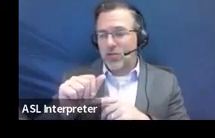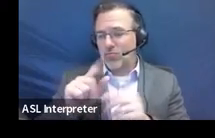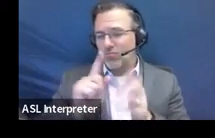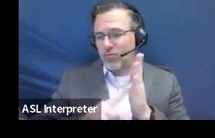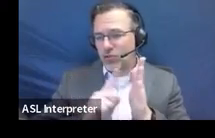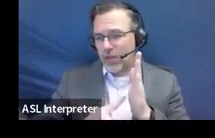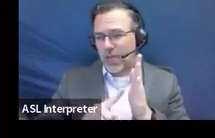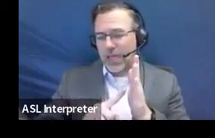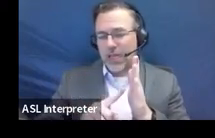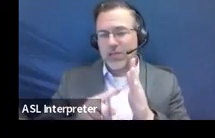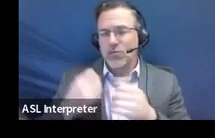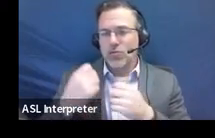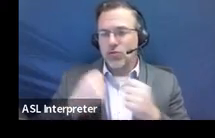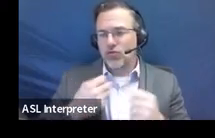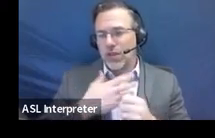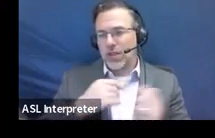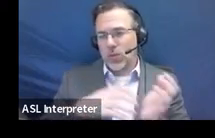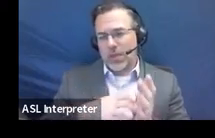strengths and weaknesses.